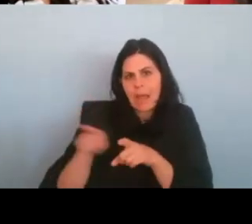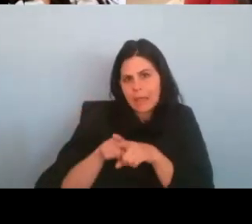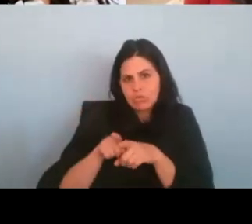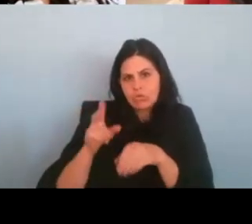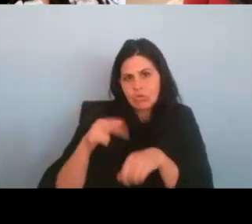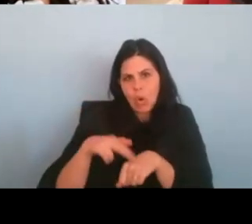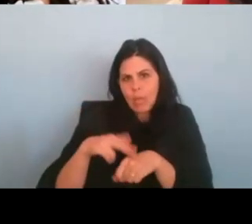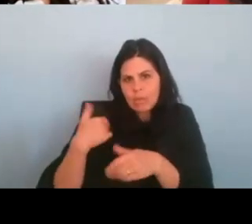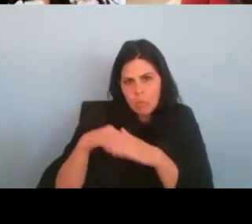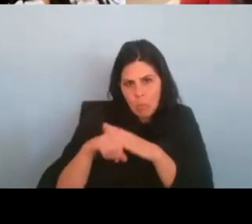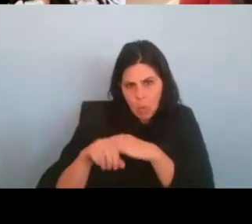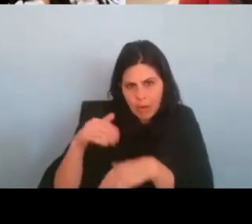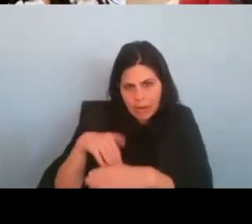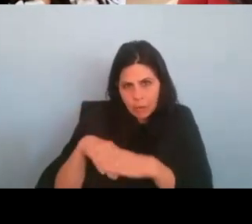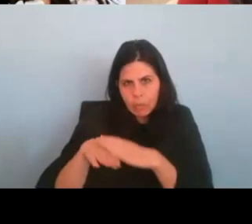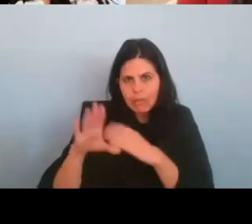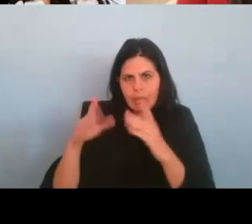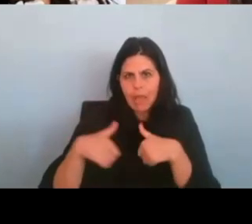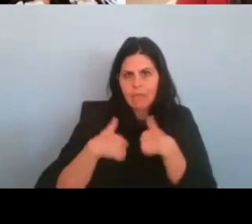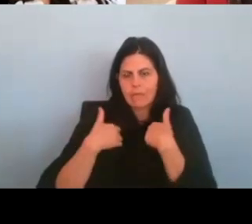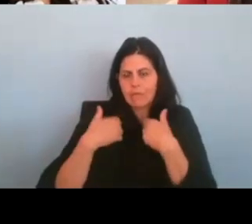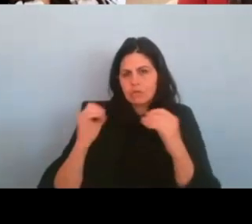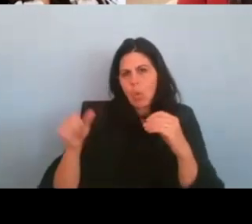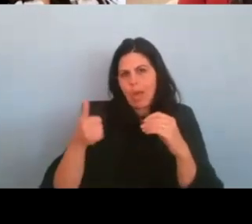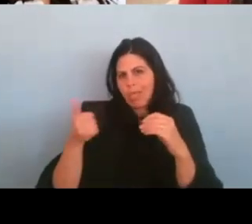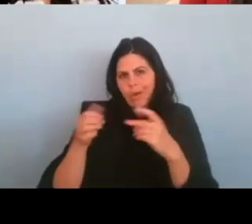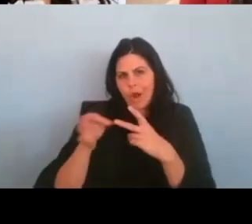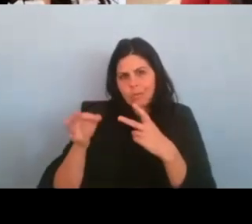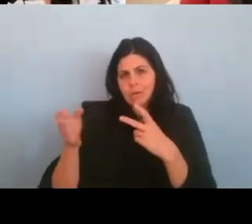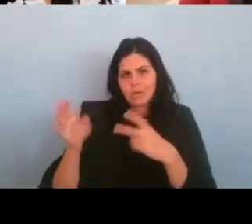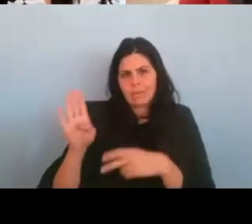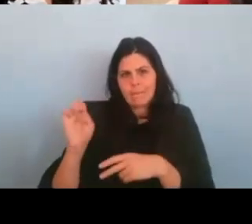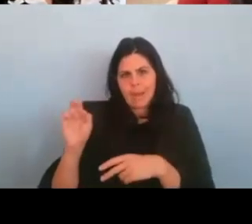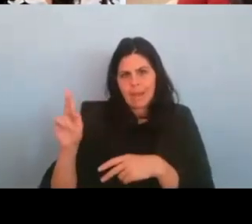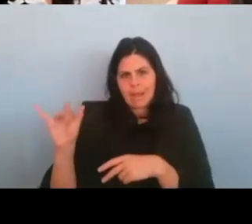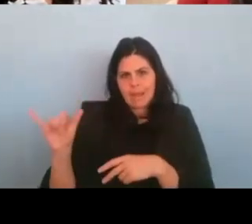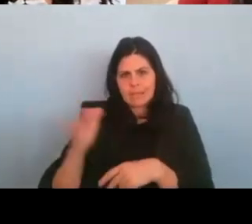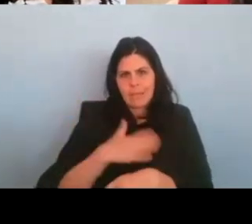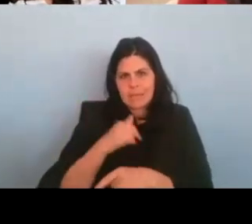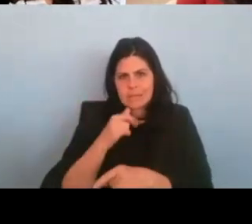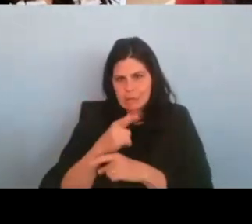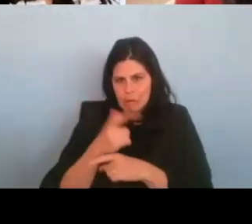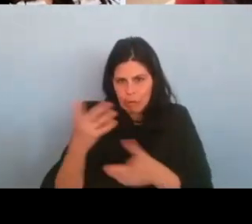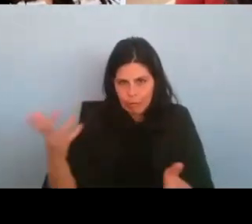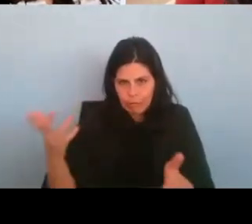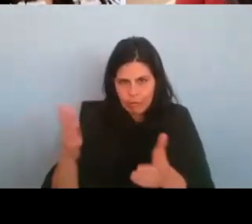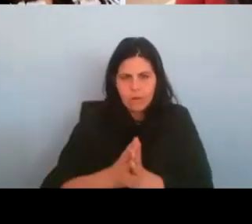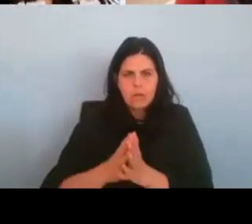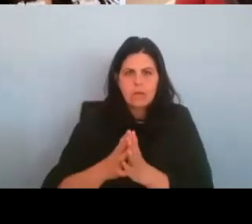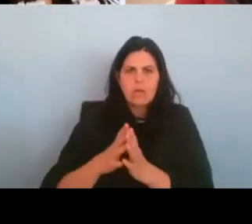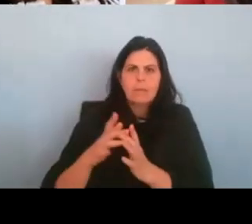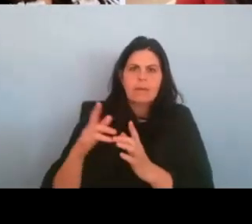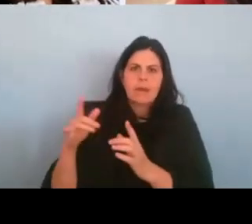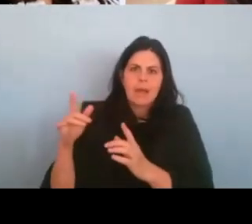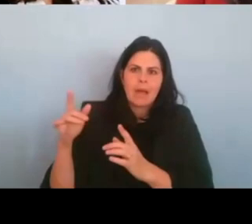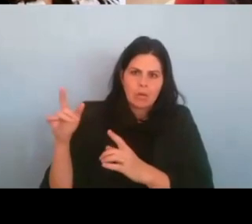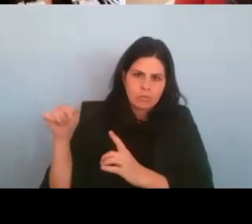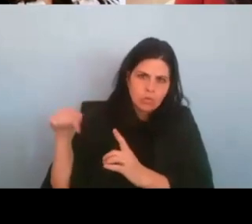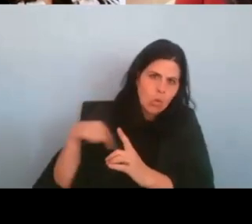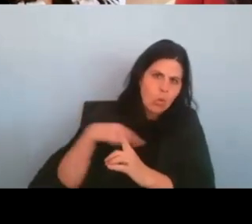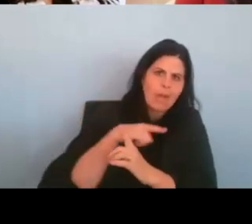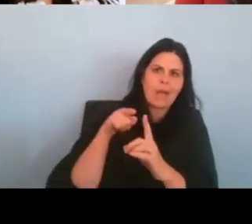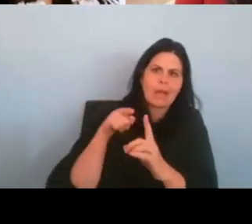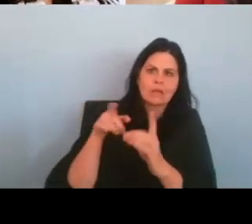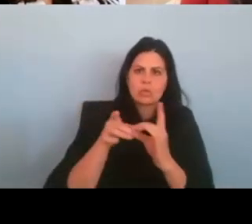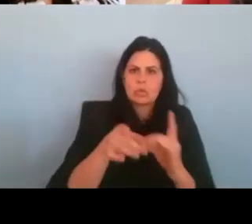option. was just Becky was my sister. And like, anyway, to piggyback to, to, to circle back to what you said, I included the